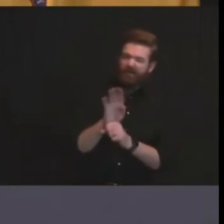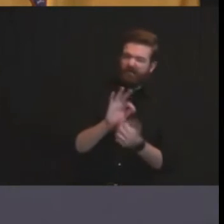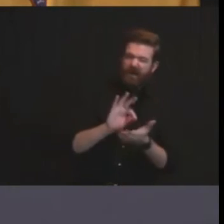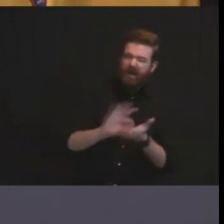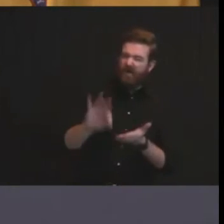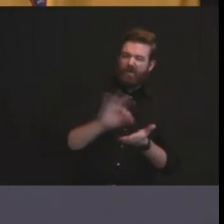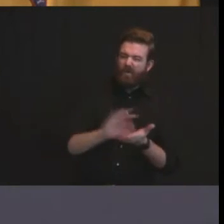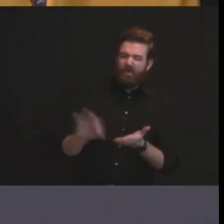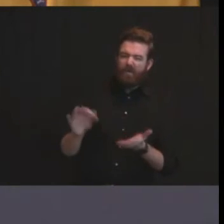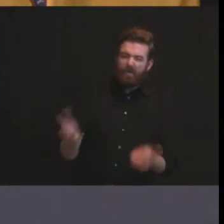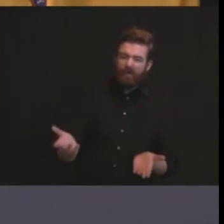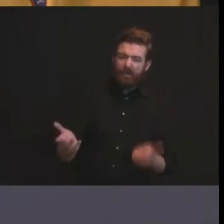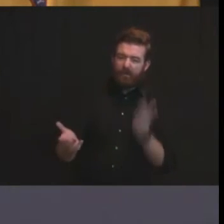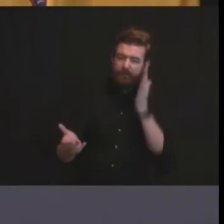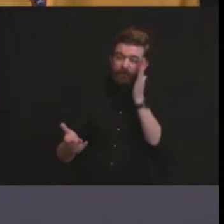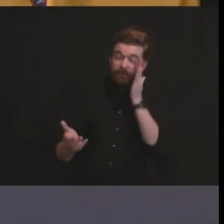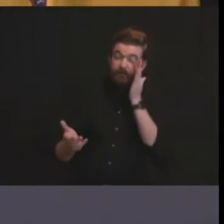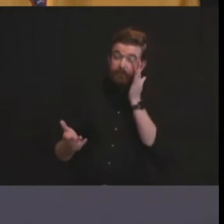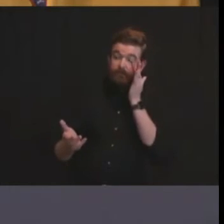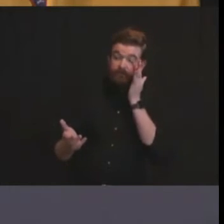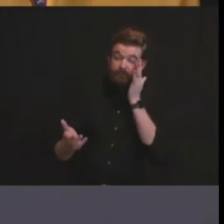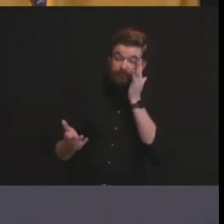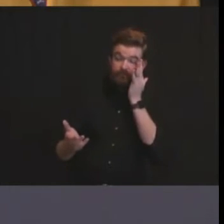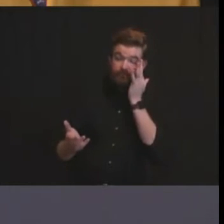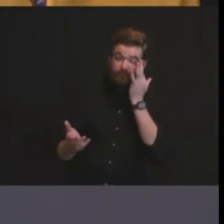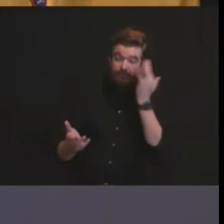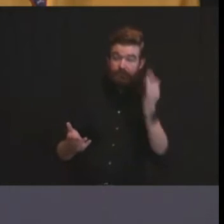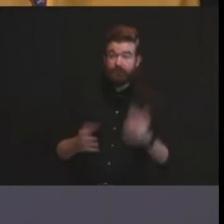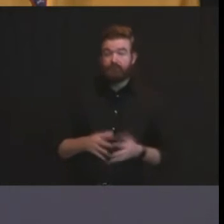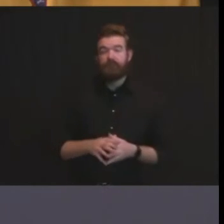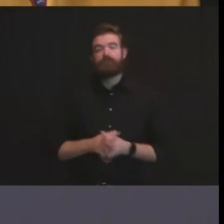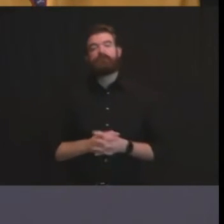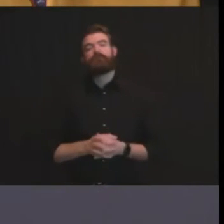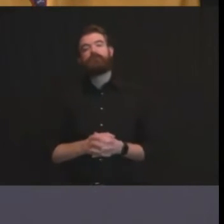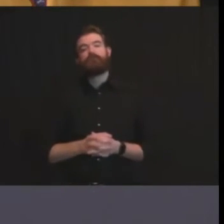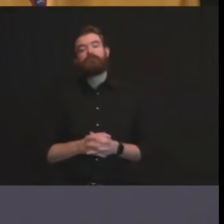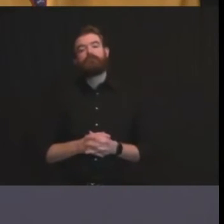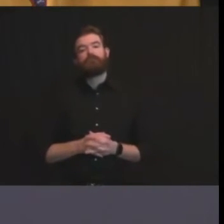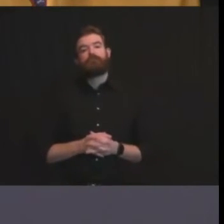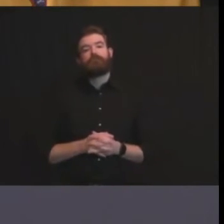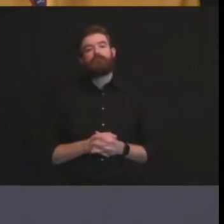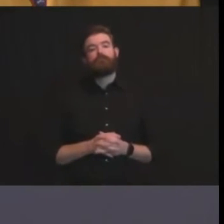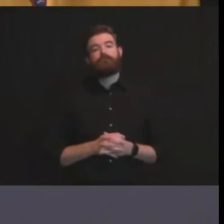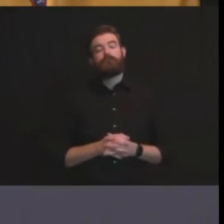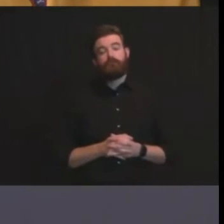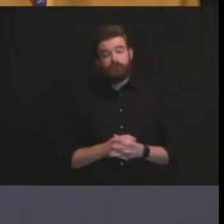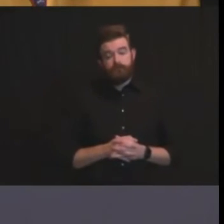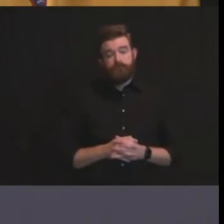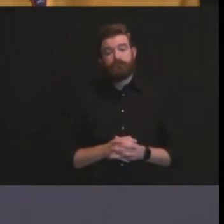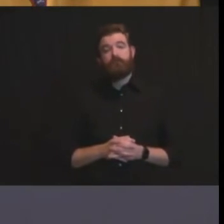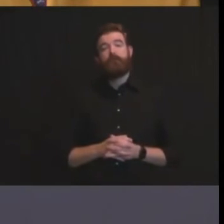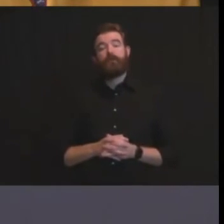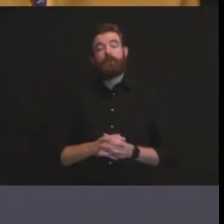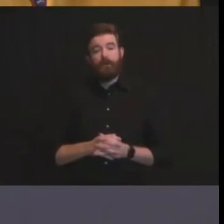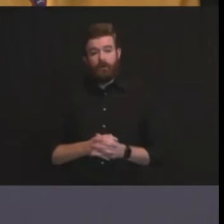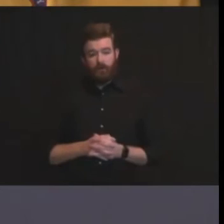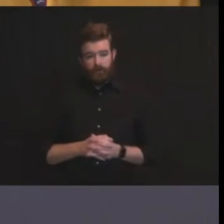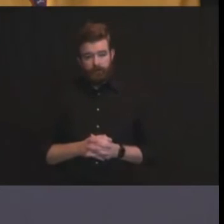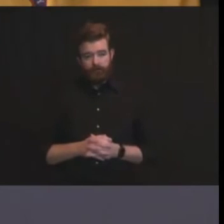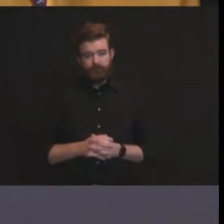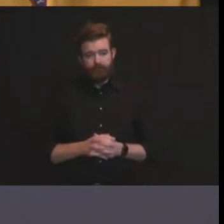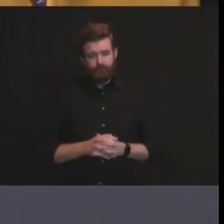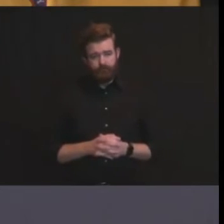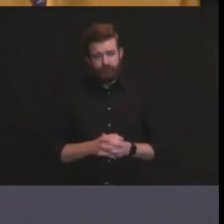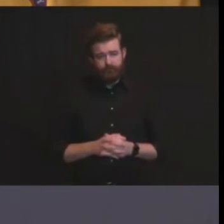insight into that discussion or what your pitch was to stay in new jersey several progressive groups are protesting a lack of diversity